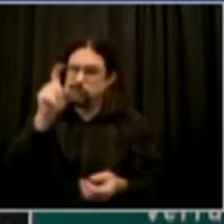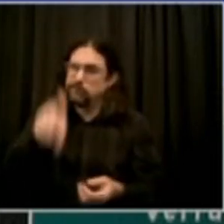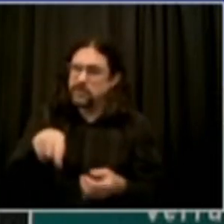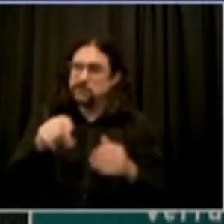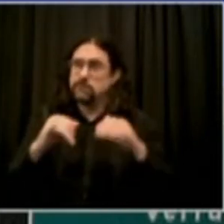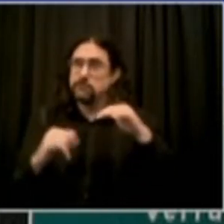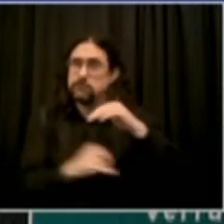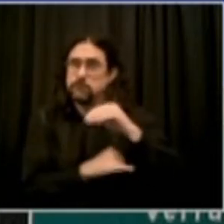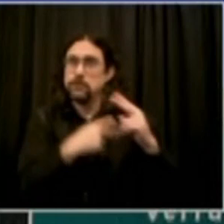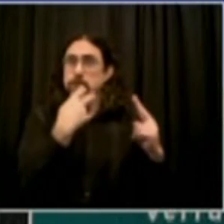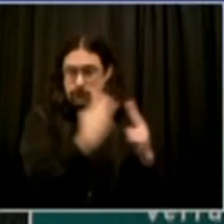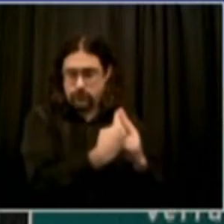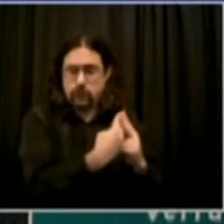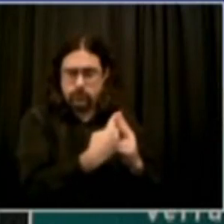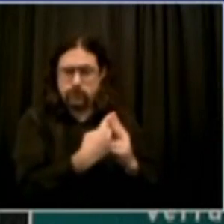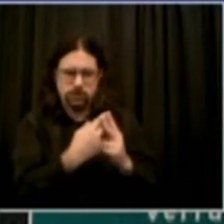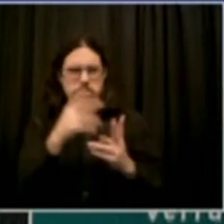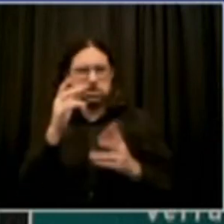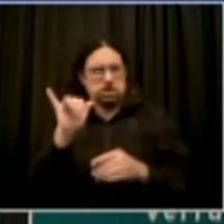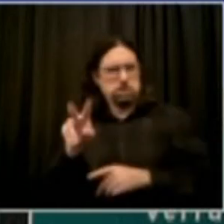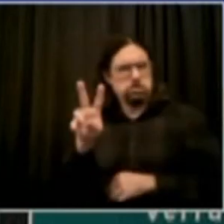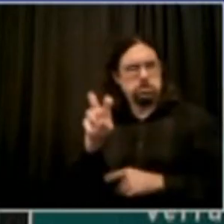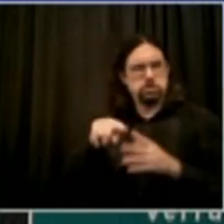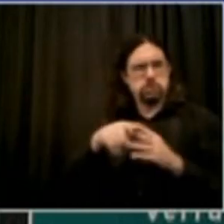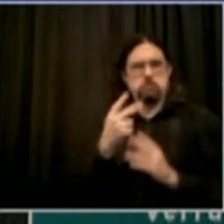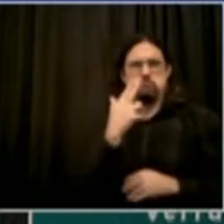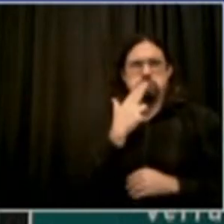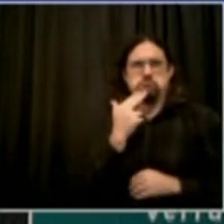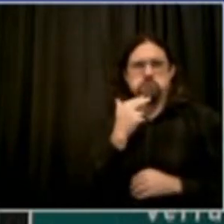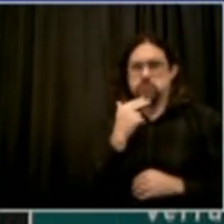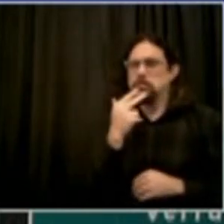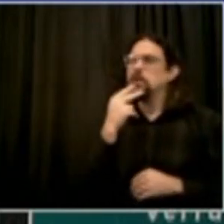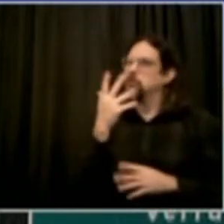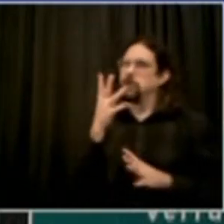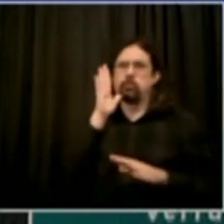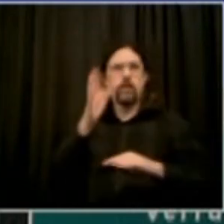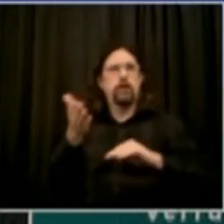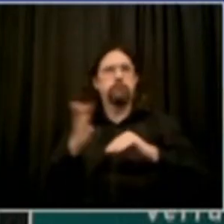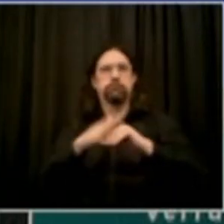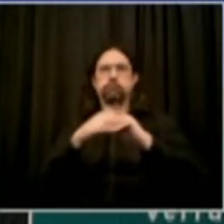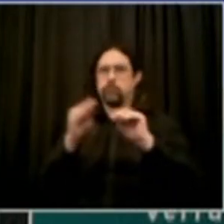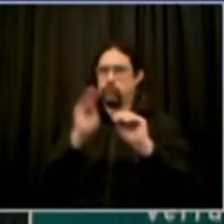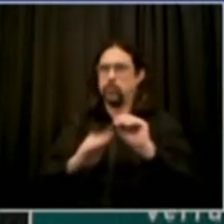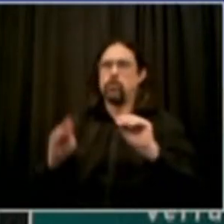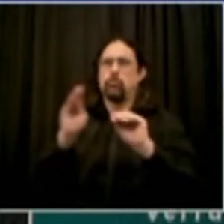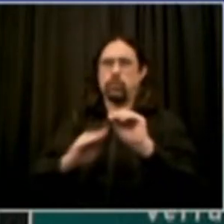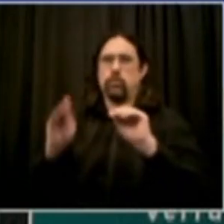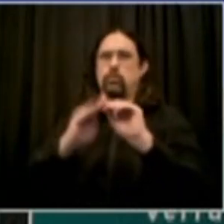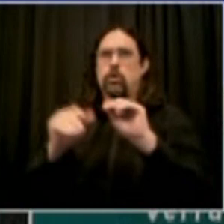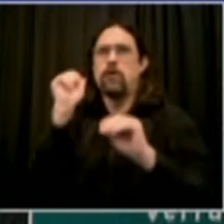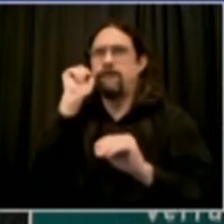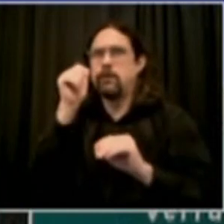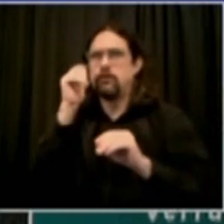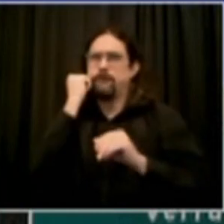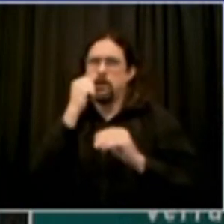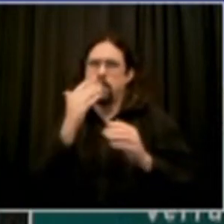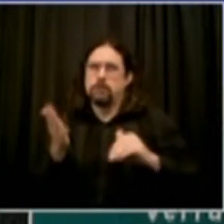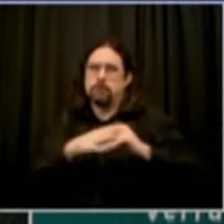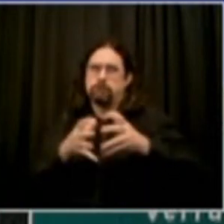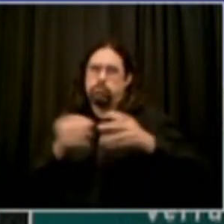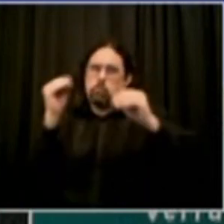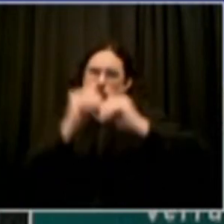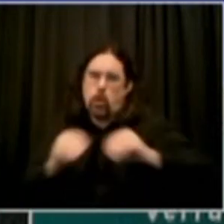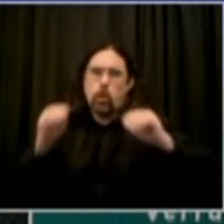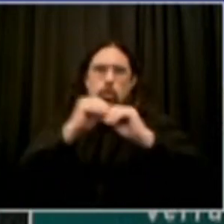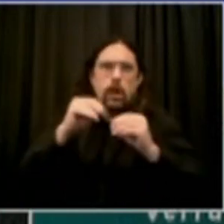again, this makes the point, how the discipline, the focus, the hard work in New Yorkers, everything we've been doing, including test and trace especially, is keeping